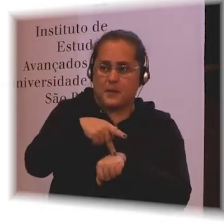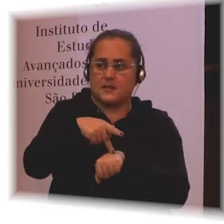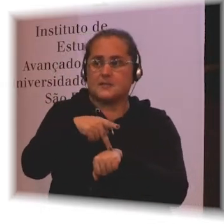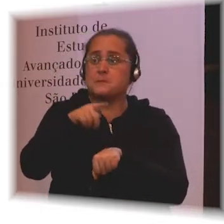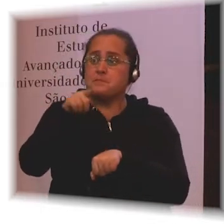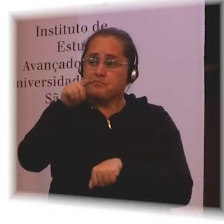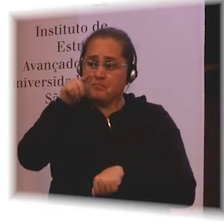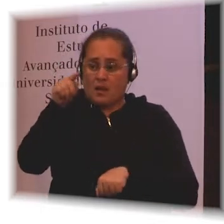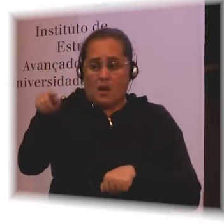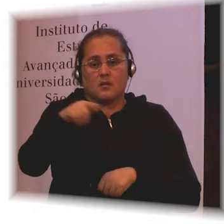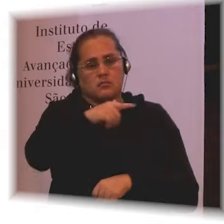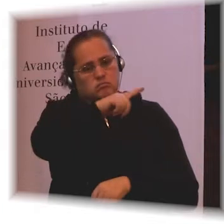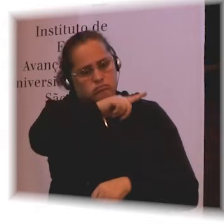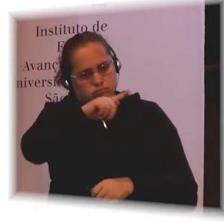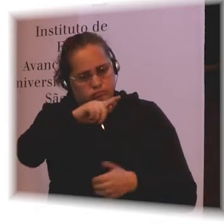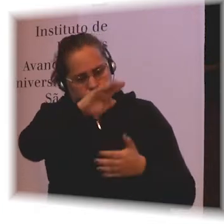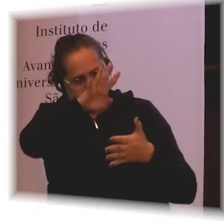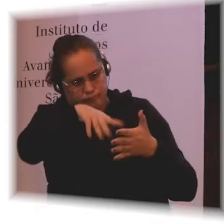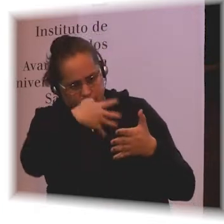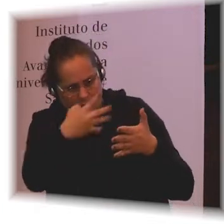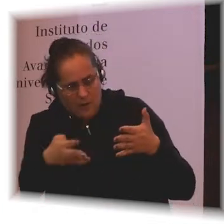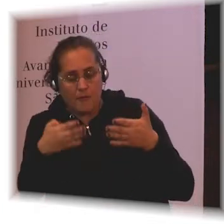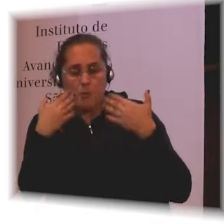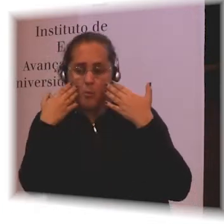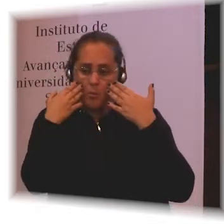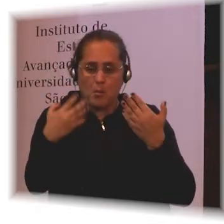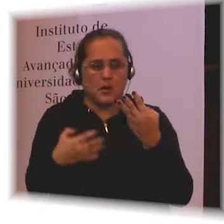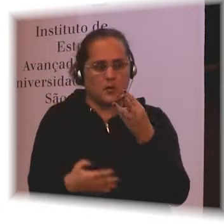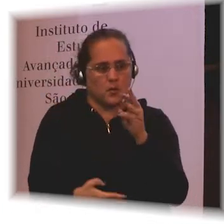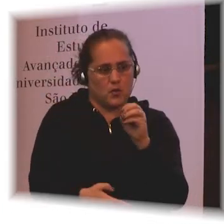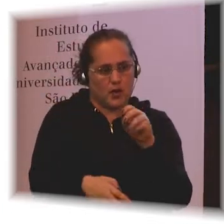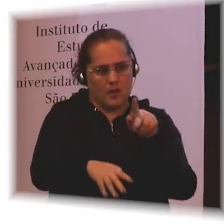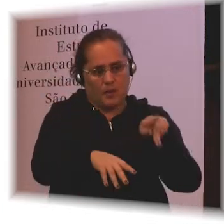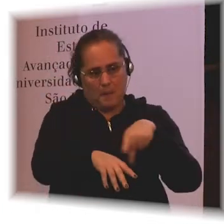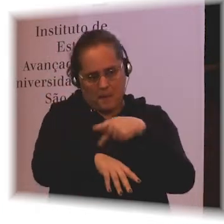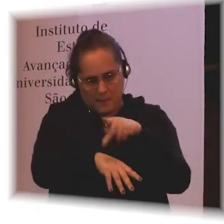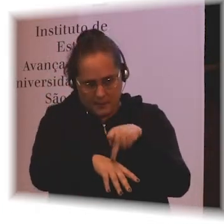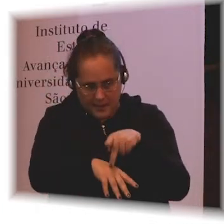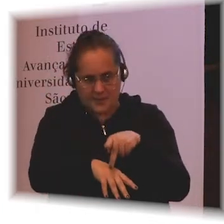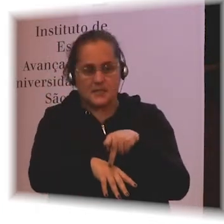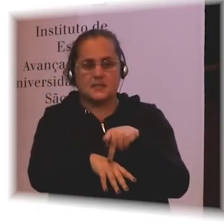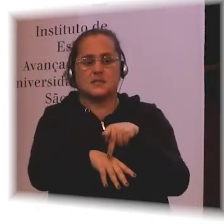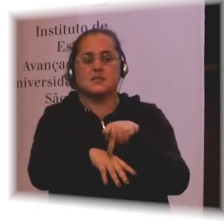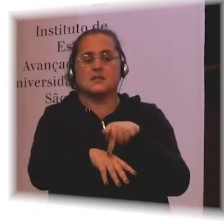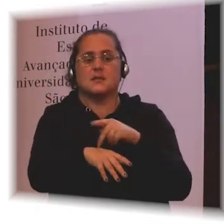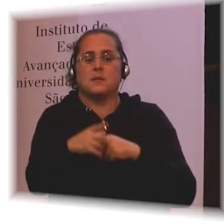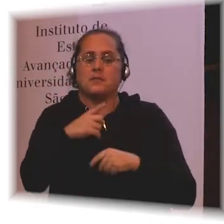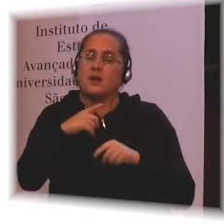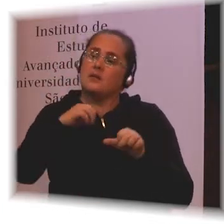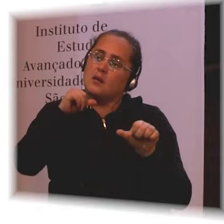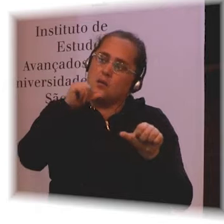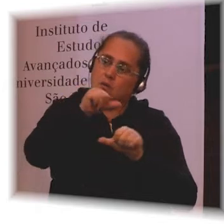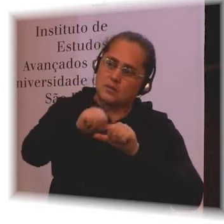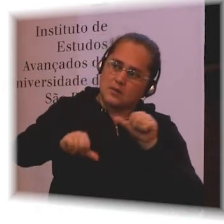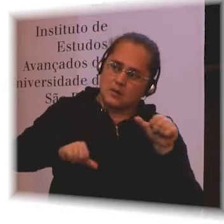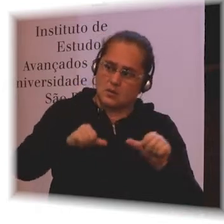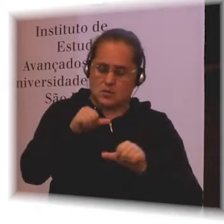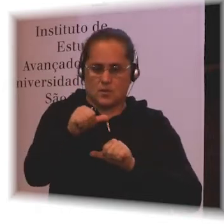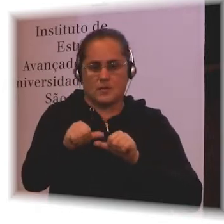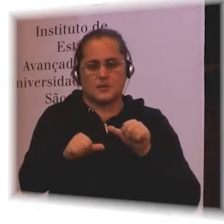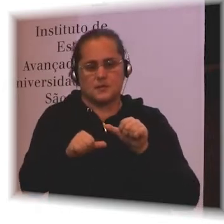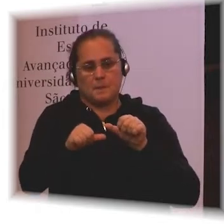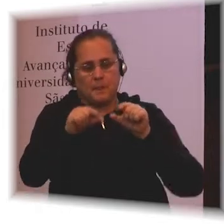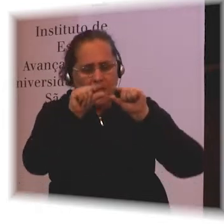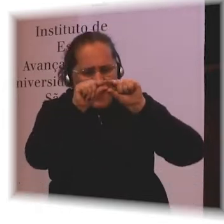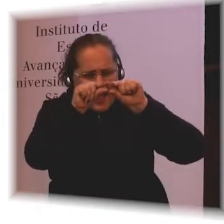the 30 countries along the bottom and the odds ratio is up the side. And this blue line is an odds